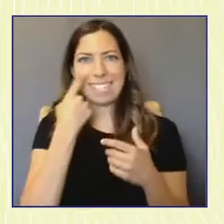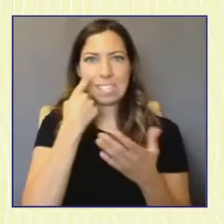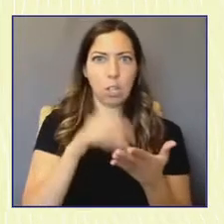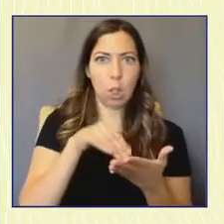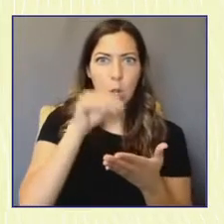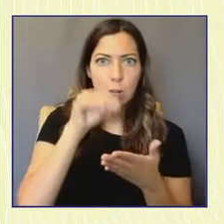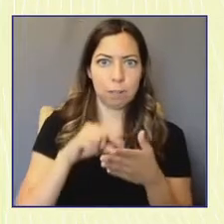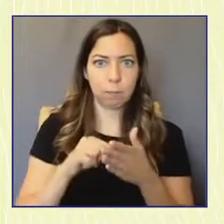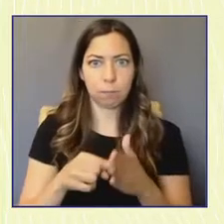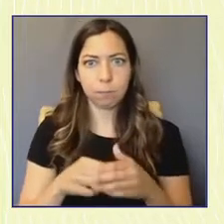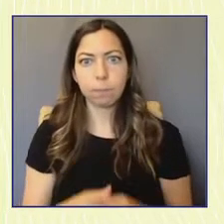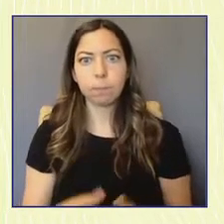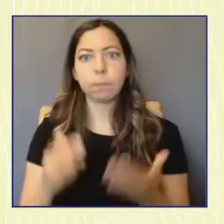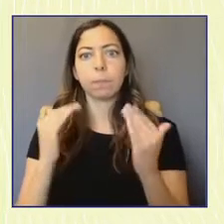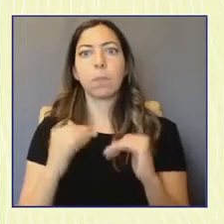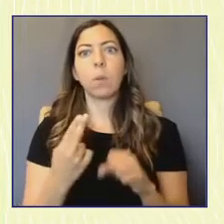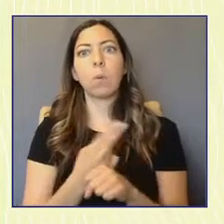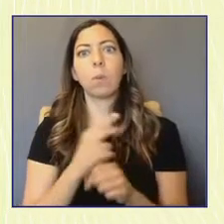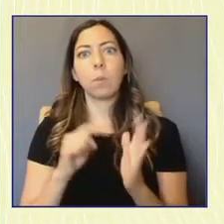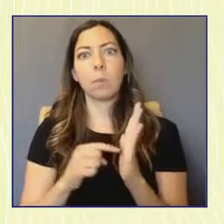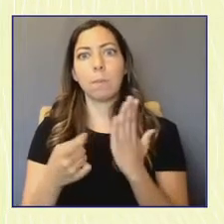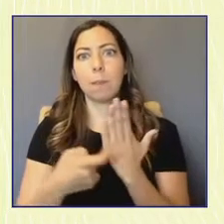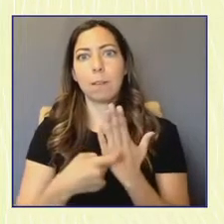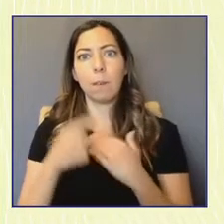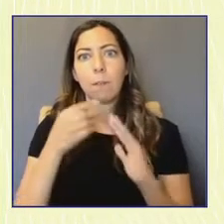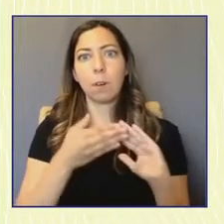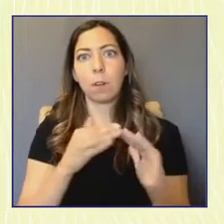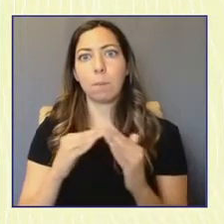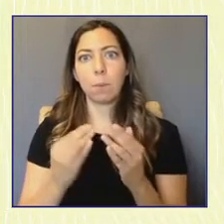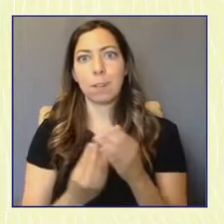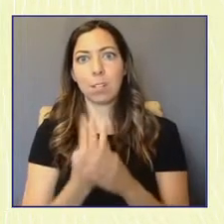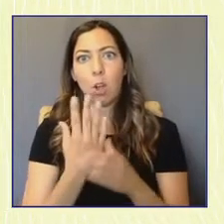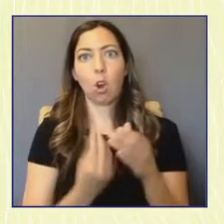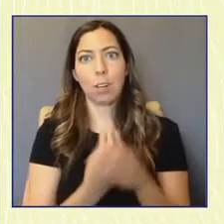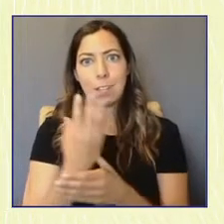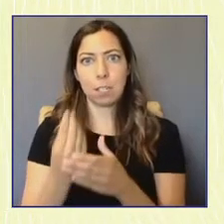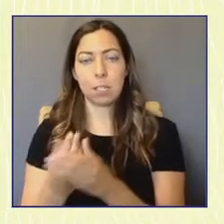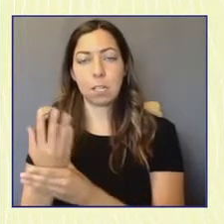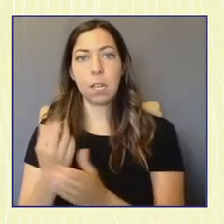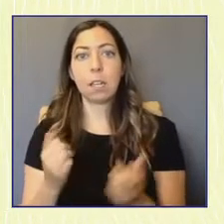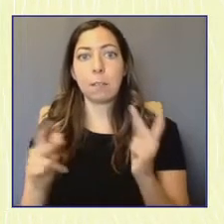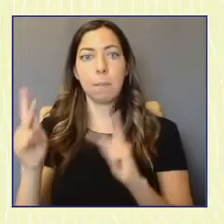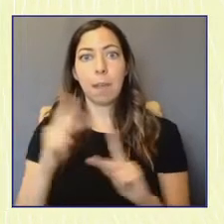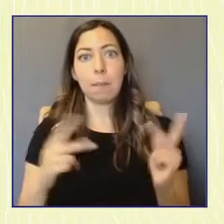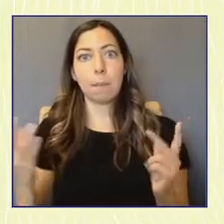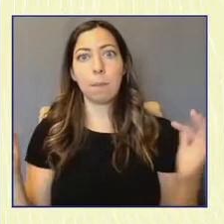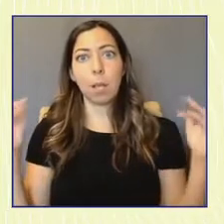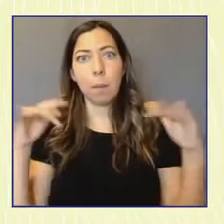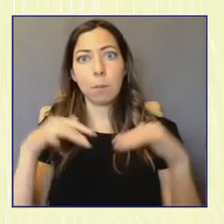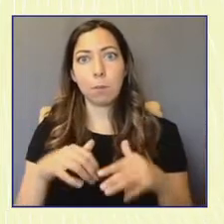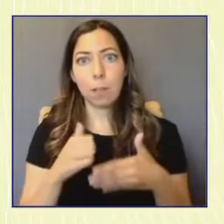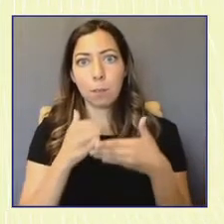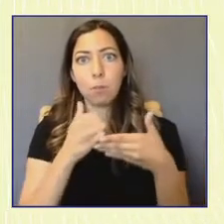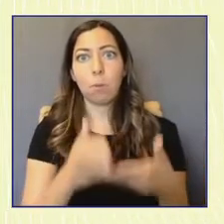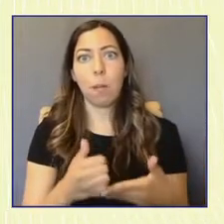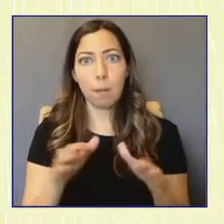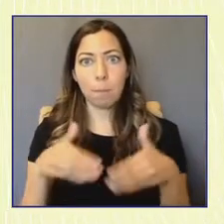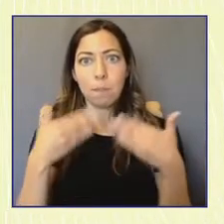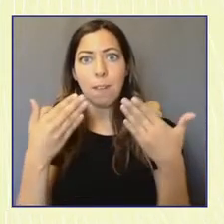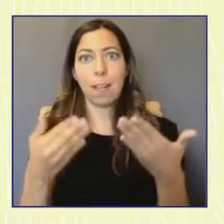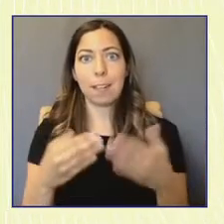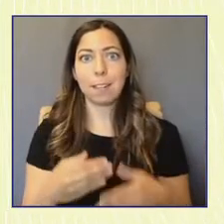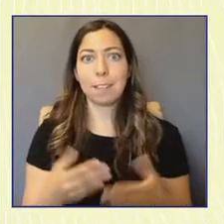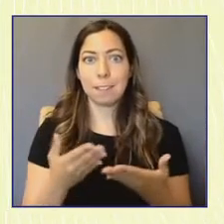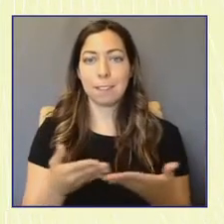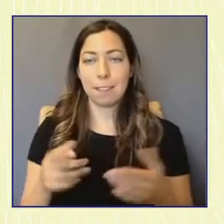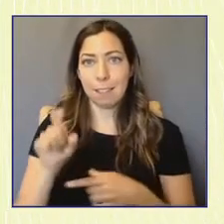because we believe growth happens when multiple diverse stakeholders come together to give young people three essential elements. First, young